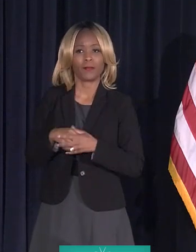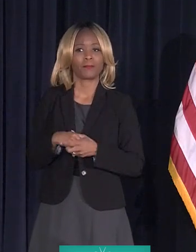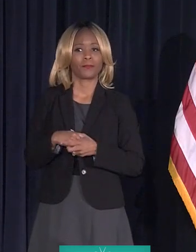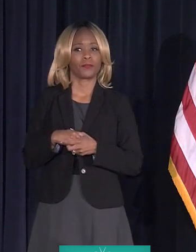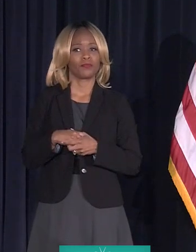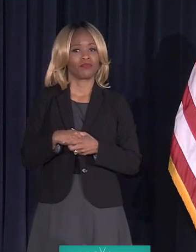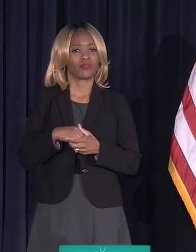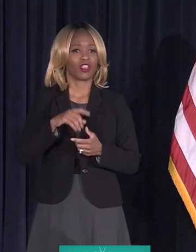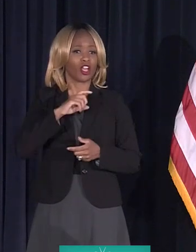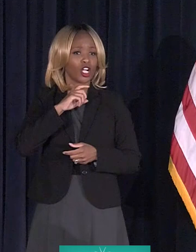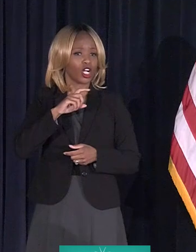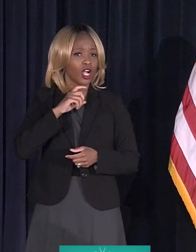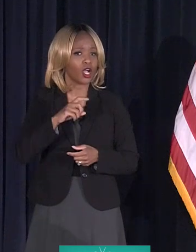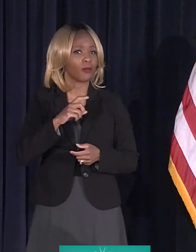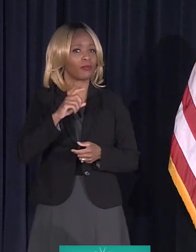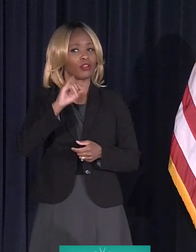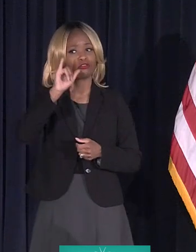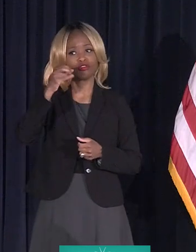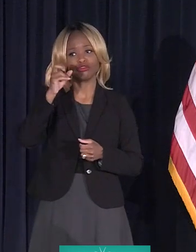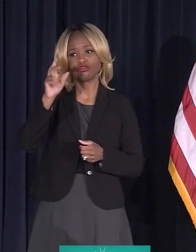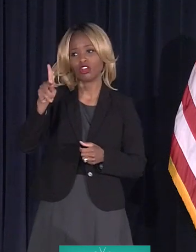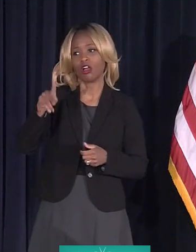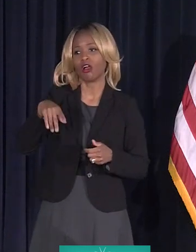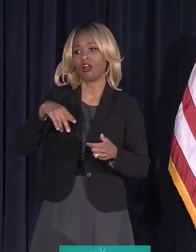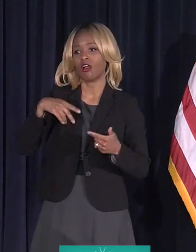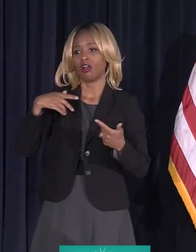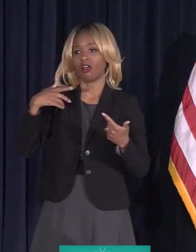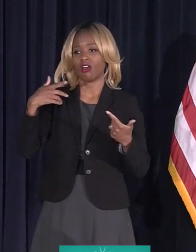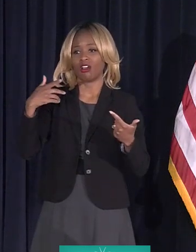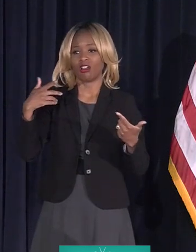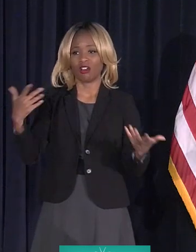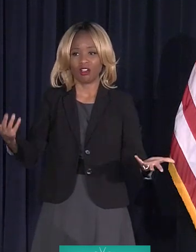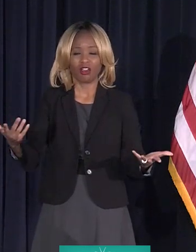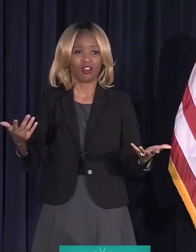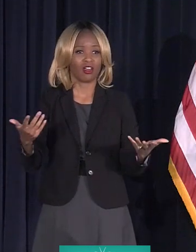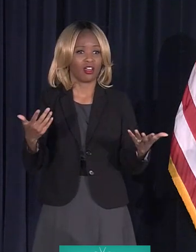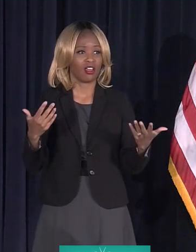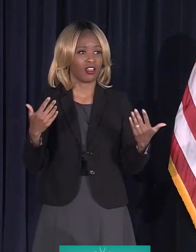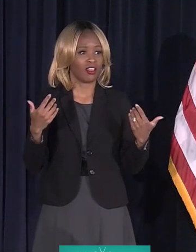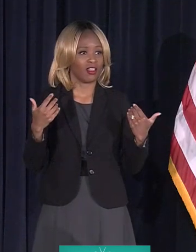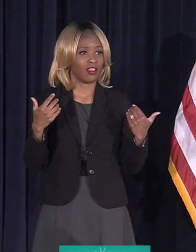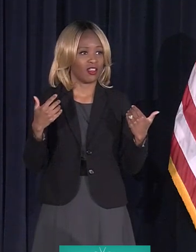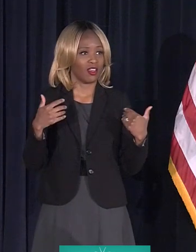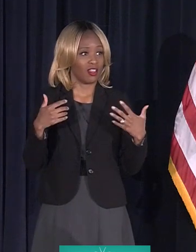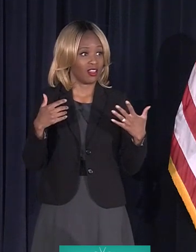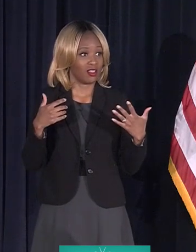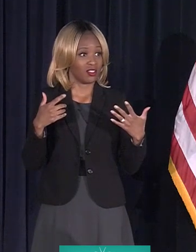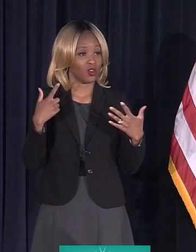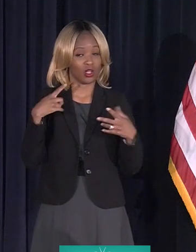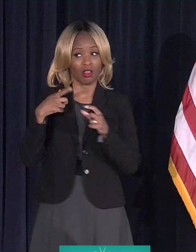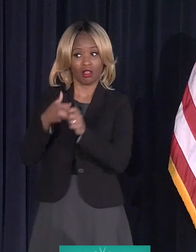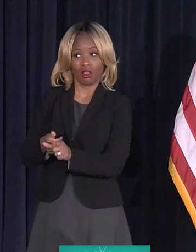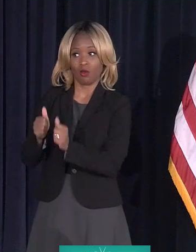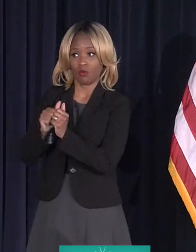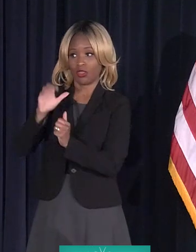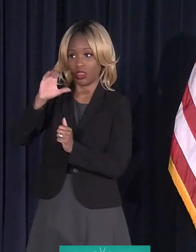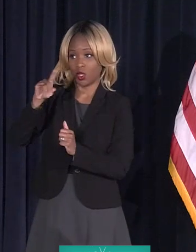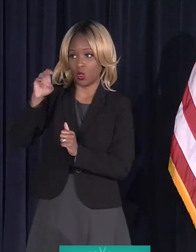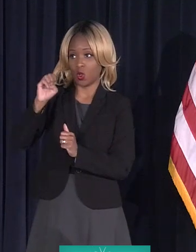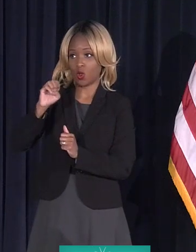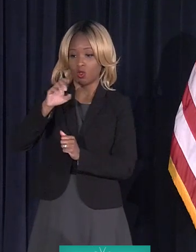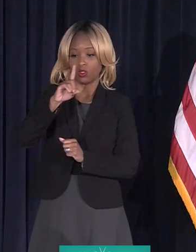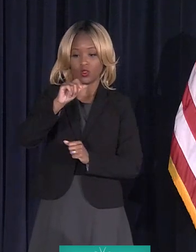Well, garbage, junkyard, rodents. We need to bring them under compliance with the code. Dave Bell